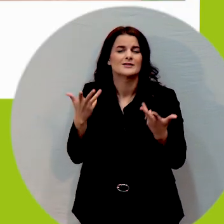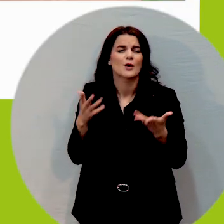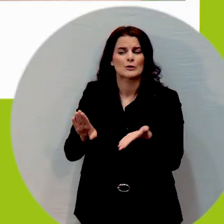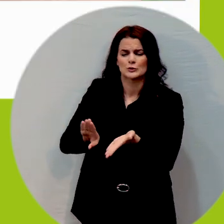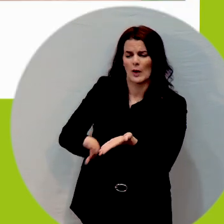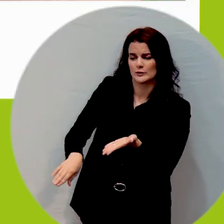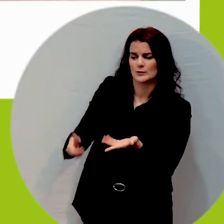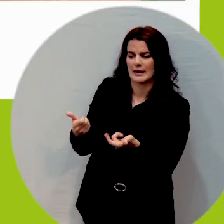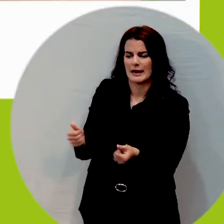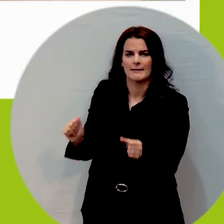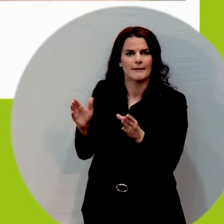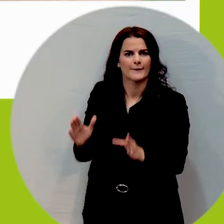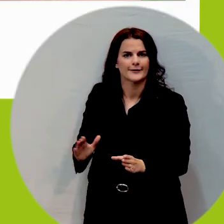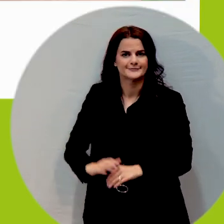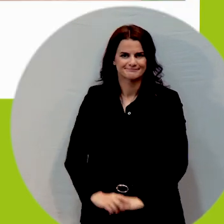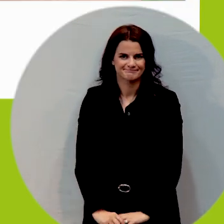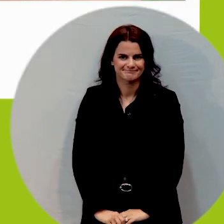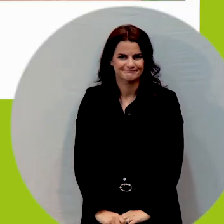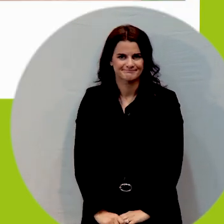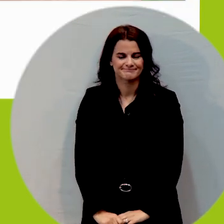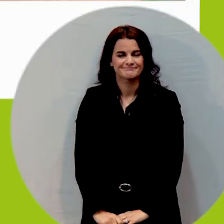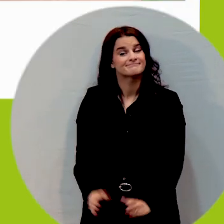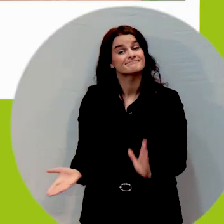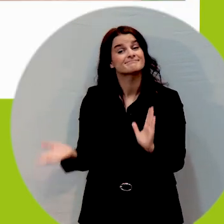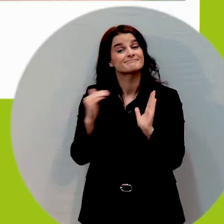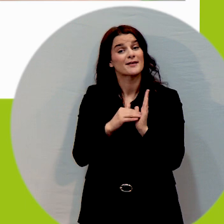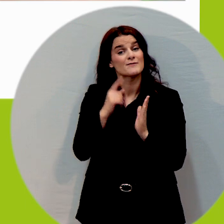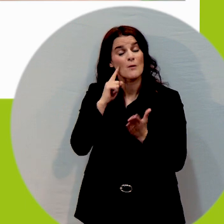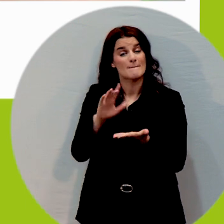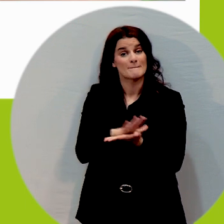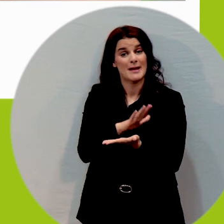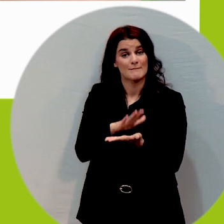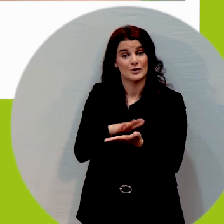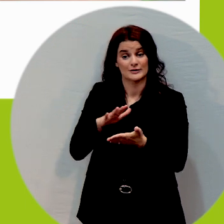same again for paper tactile map